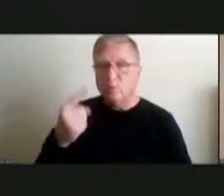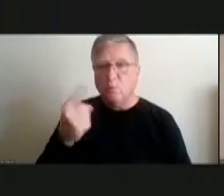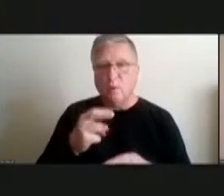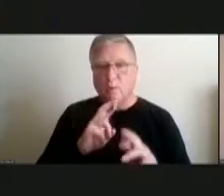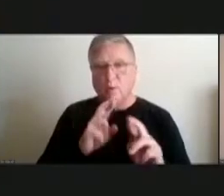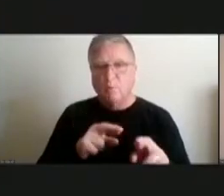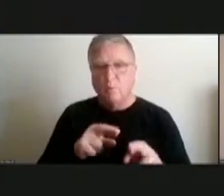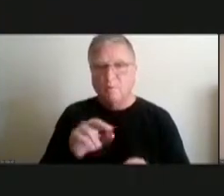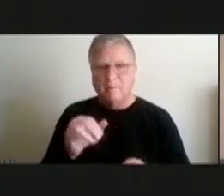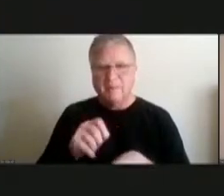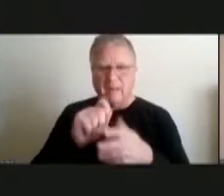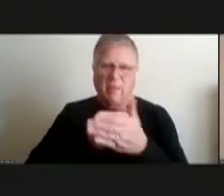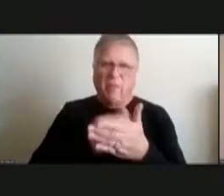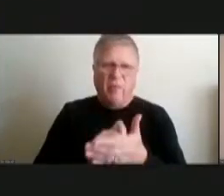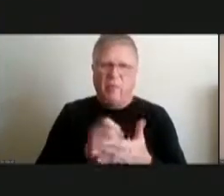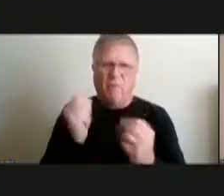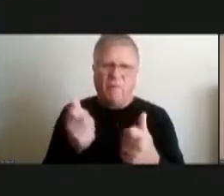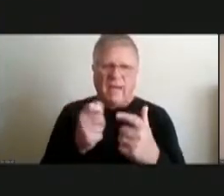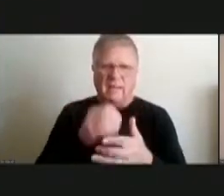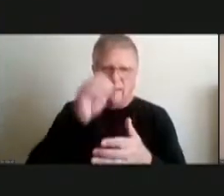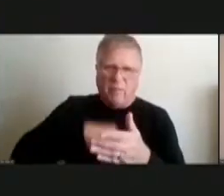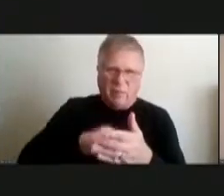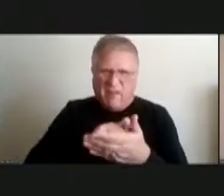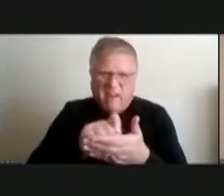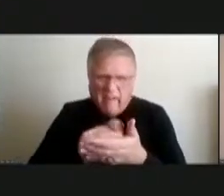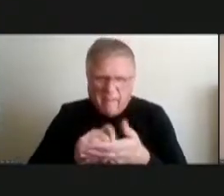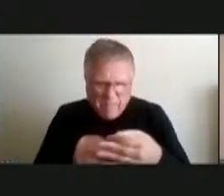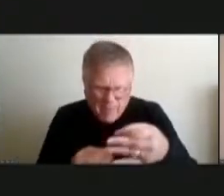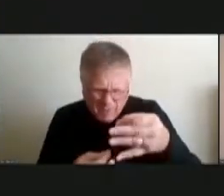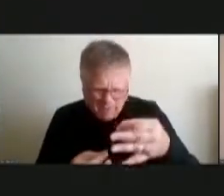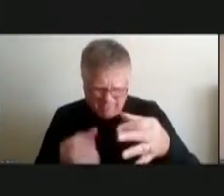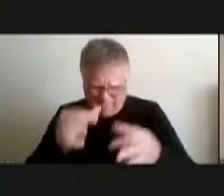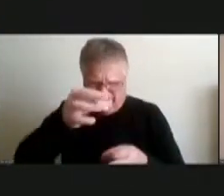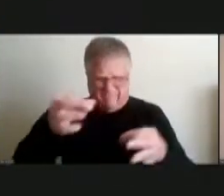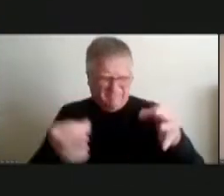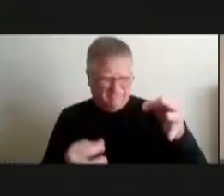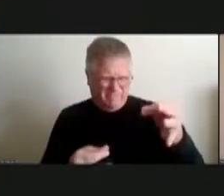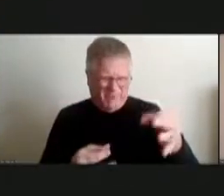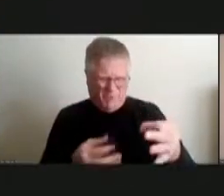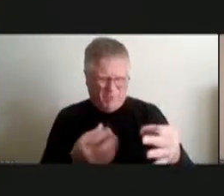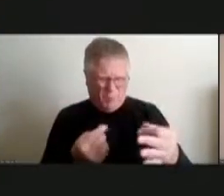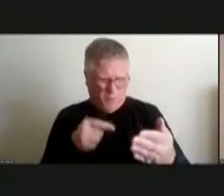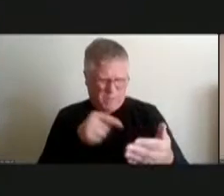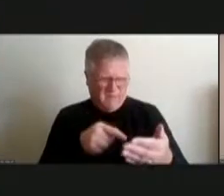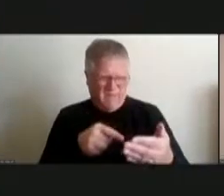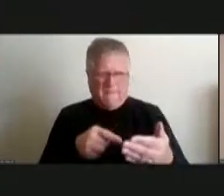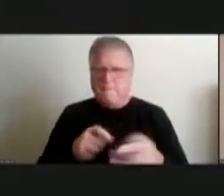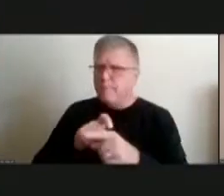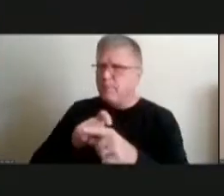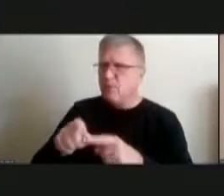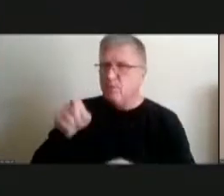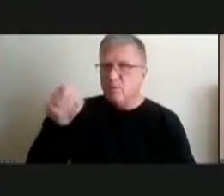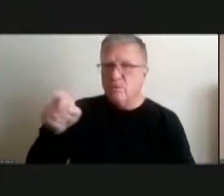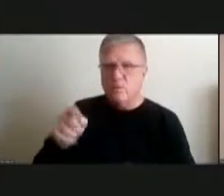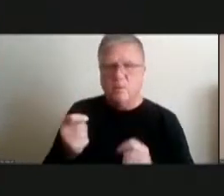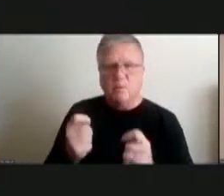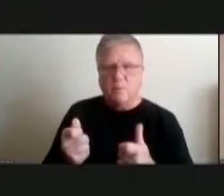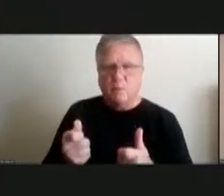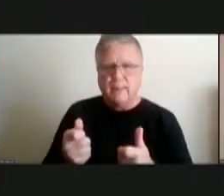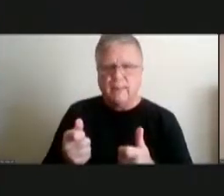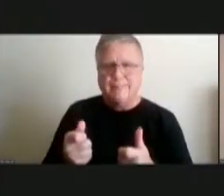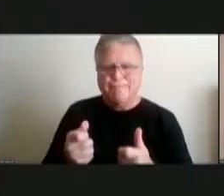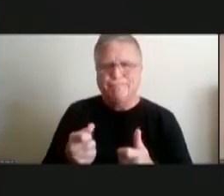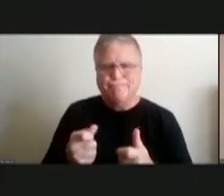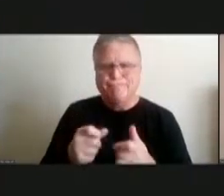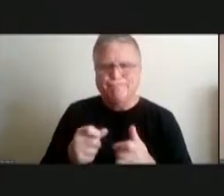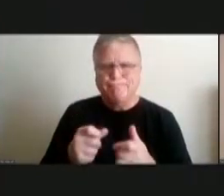scratch you know and what is this right so i think we called you and you were quick to you know look into it for